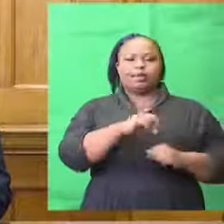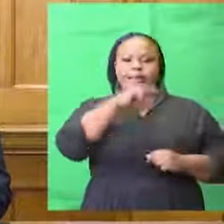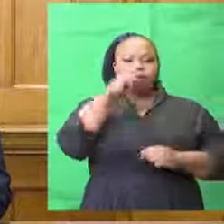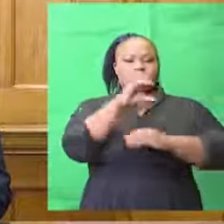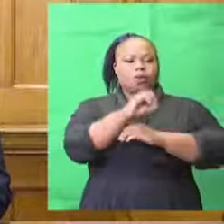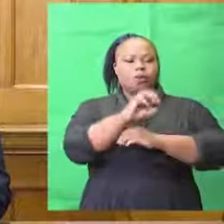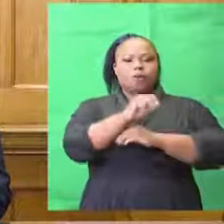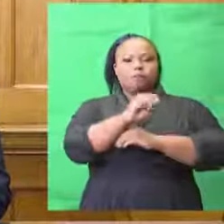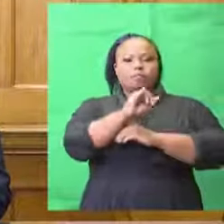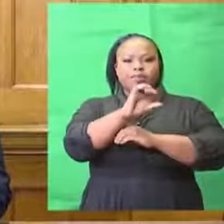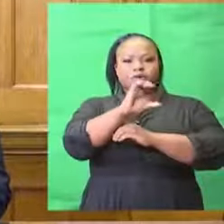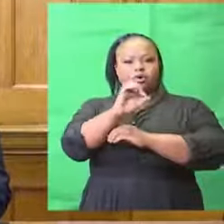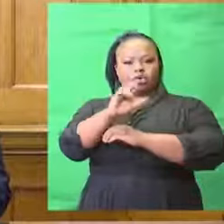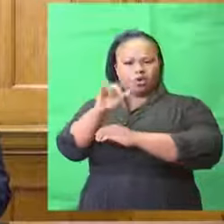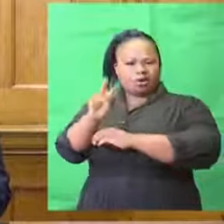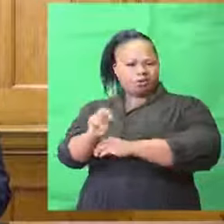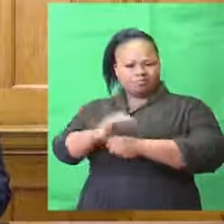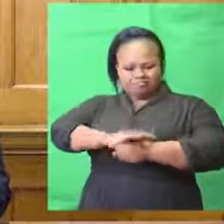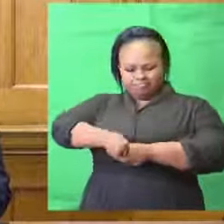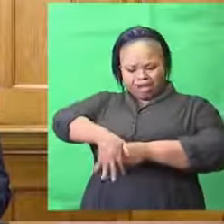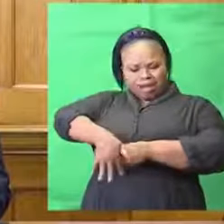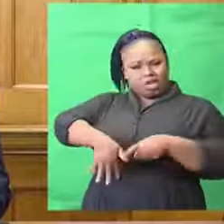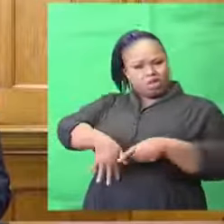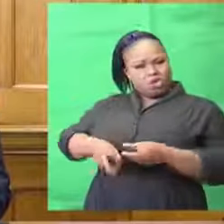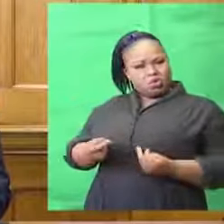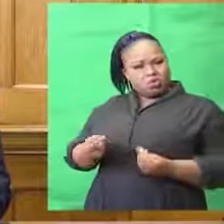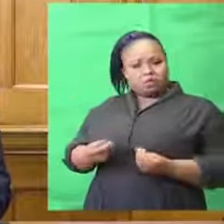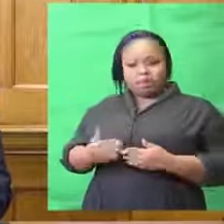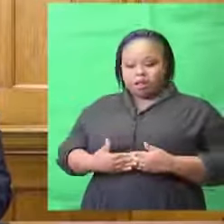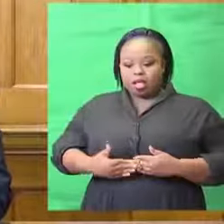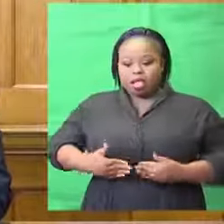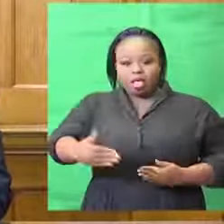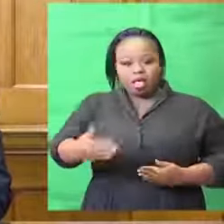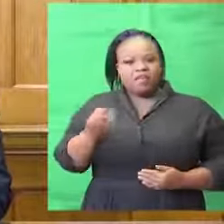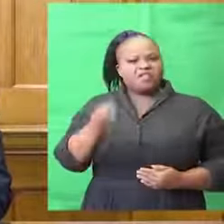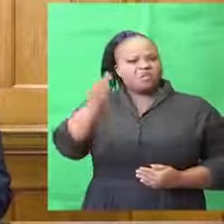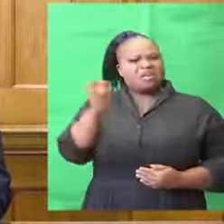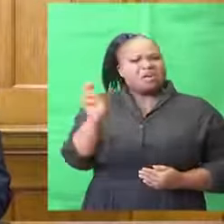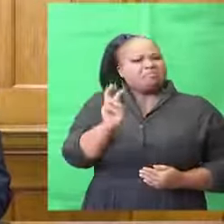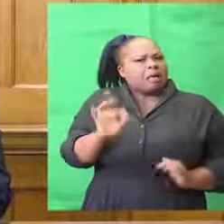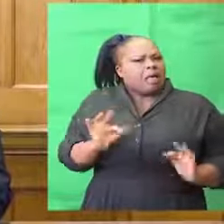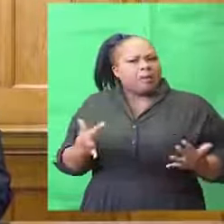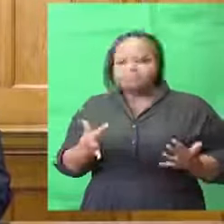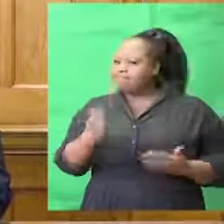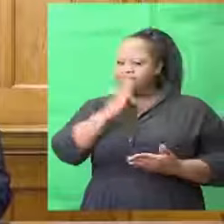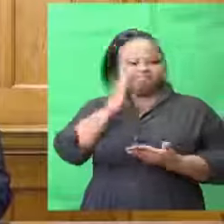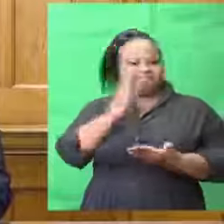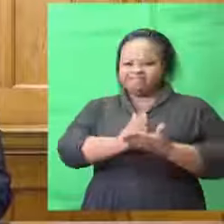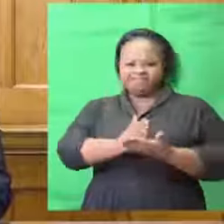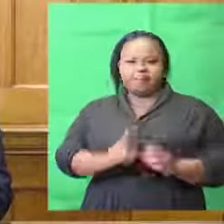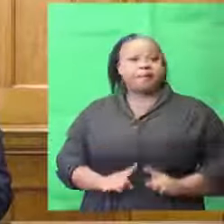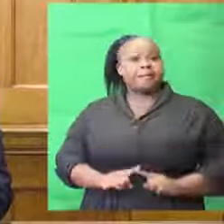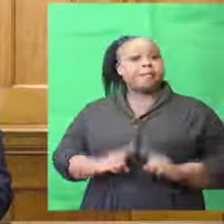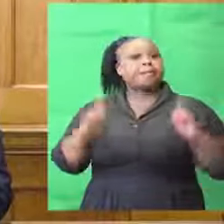sure exactly how it will behave going forward. However, we already have the